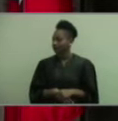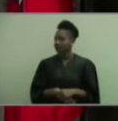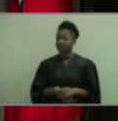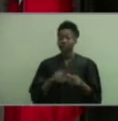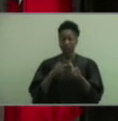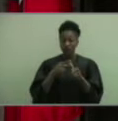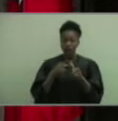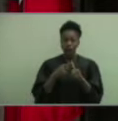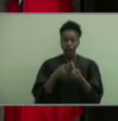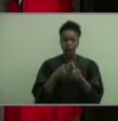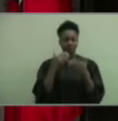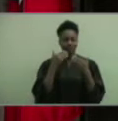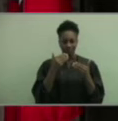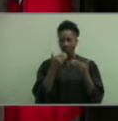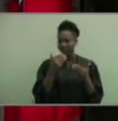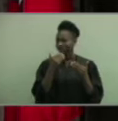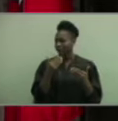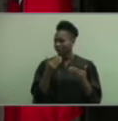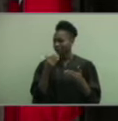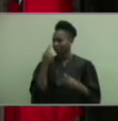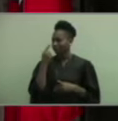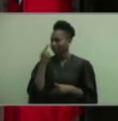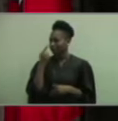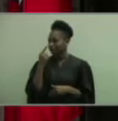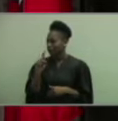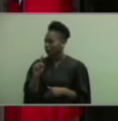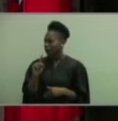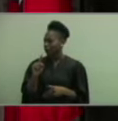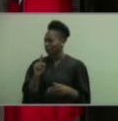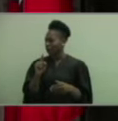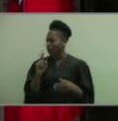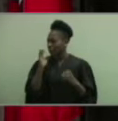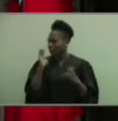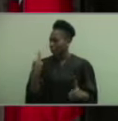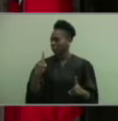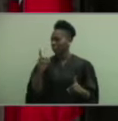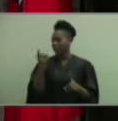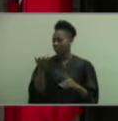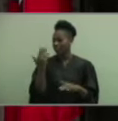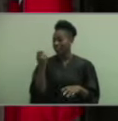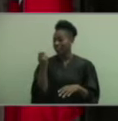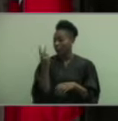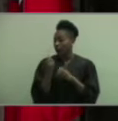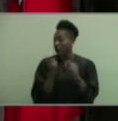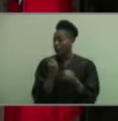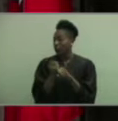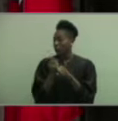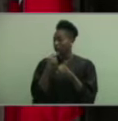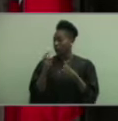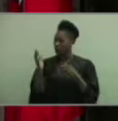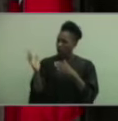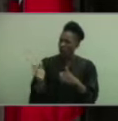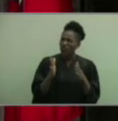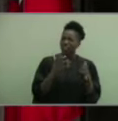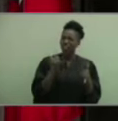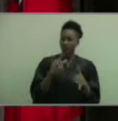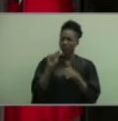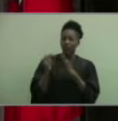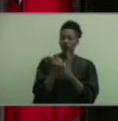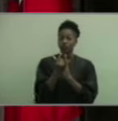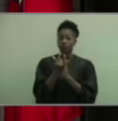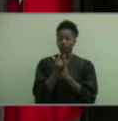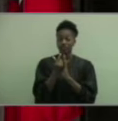providing me an education for the last 12 years, but arranging this virtual graduation ceremony to give us, the Class of 2020,